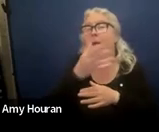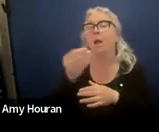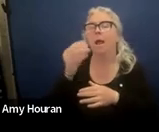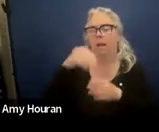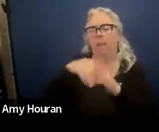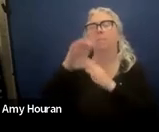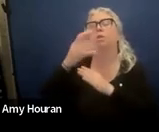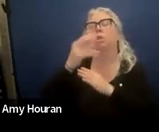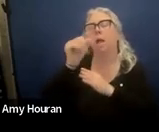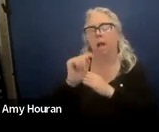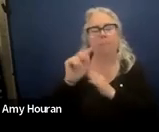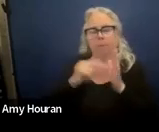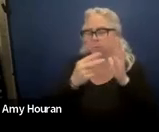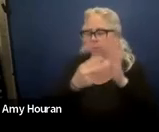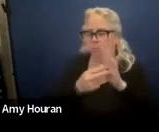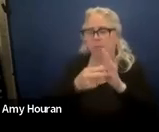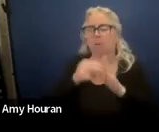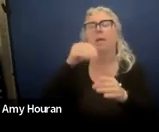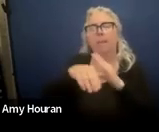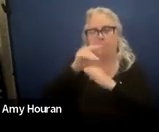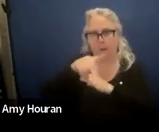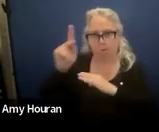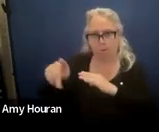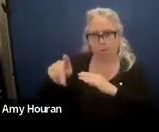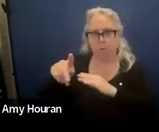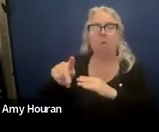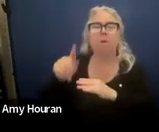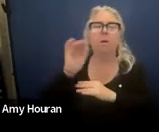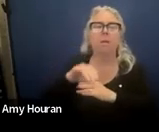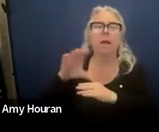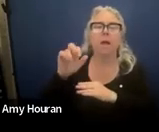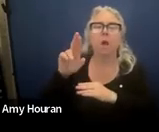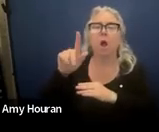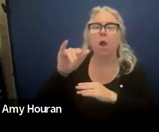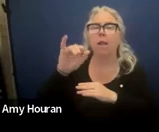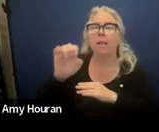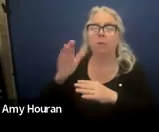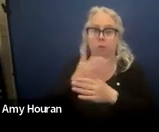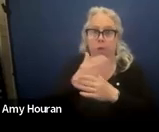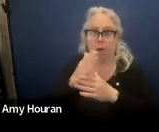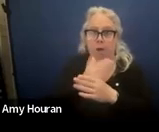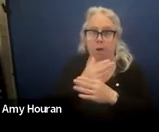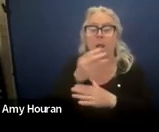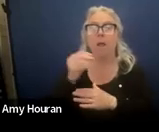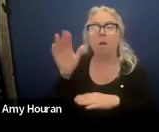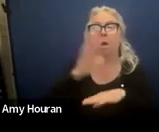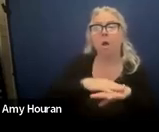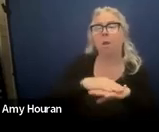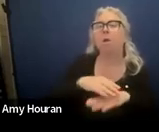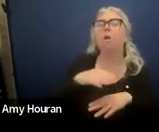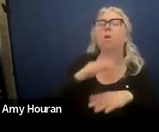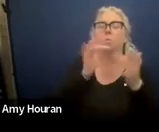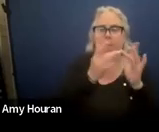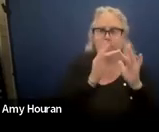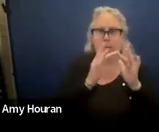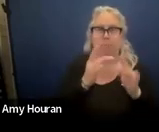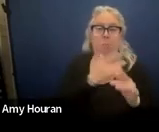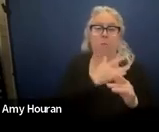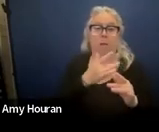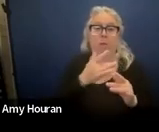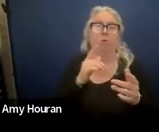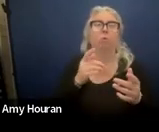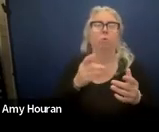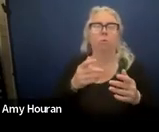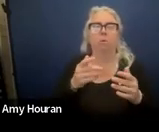uh or in the powerpoint that carly shared um and it's also on the website and we update it yearly so if you're not in cohort